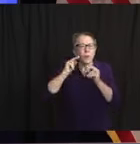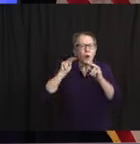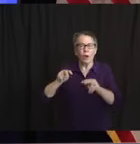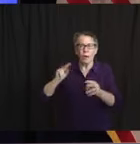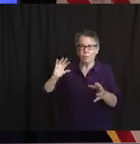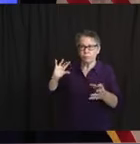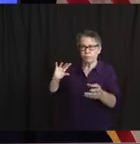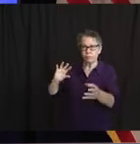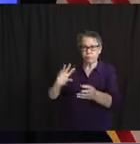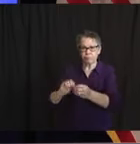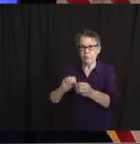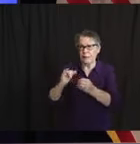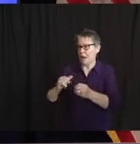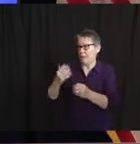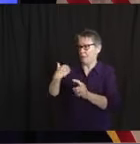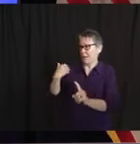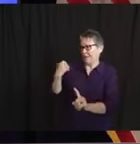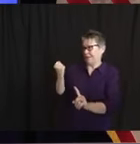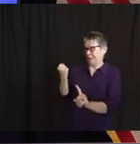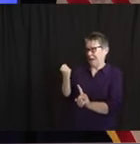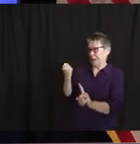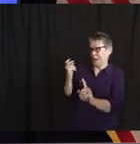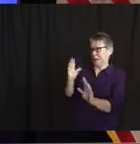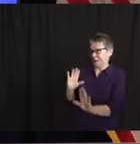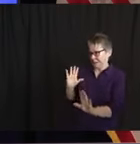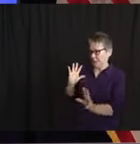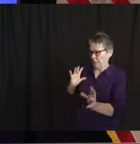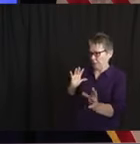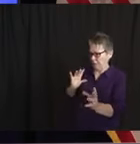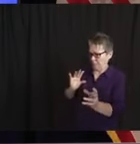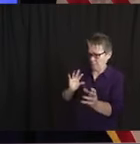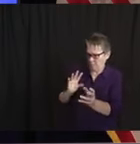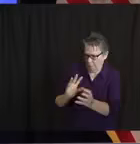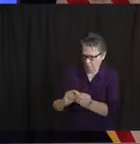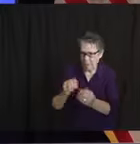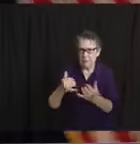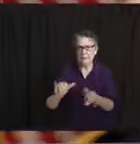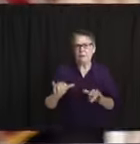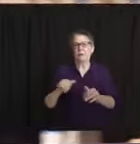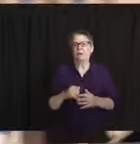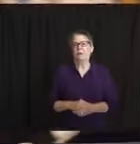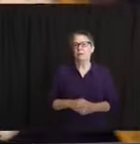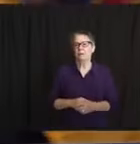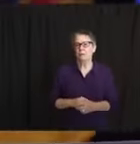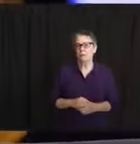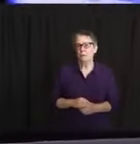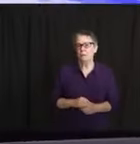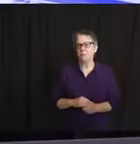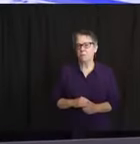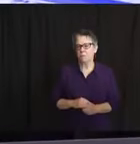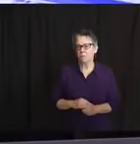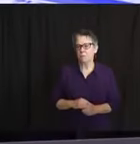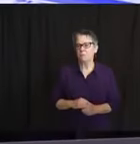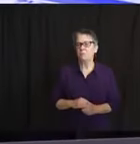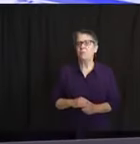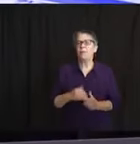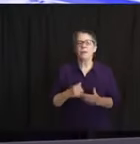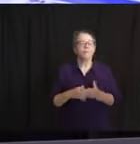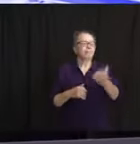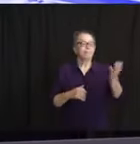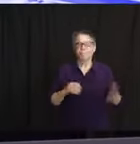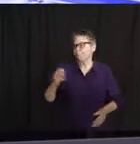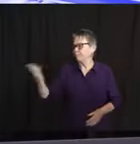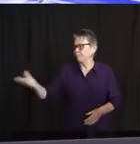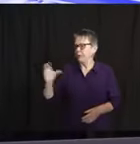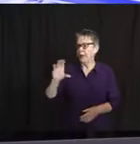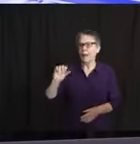Please help me welcome Colonel Pat Callahan with any updates on compliance and other matters. Pat, great to have you. Thank you, Governor. Good afternoon. With regards